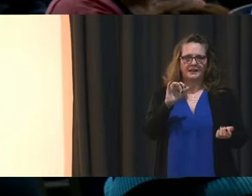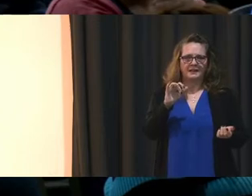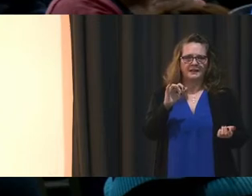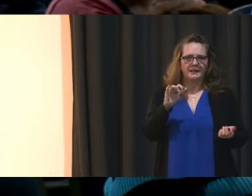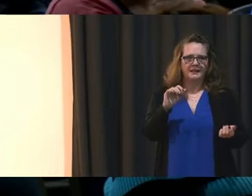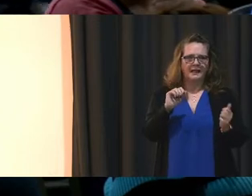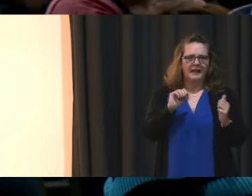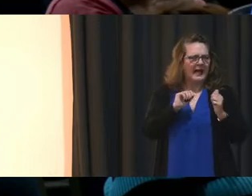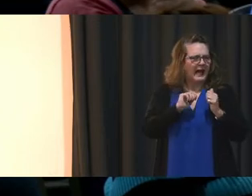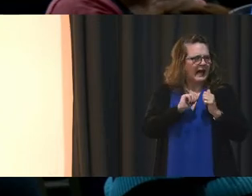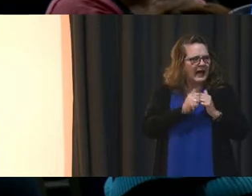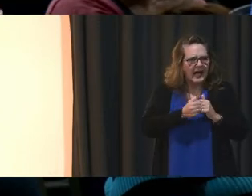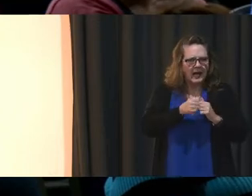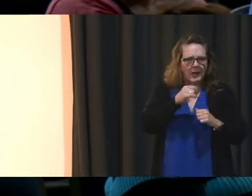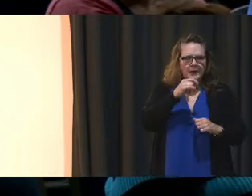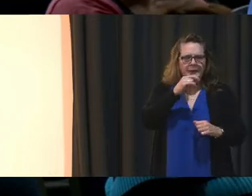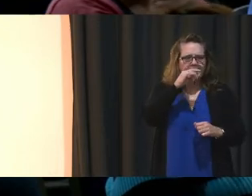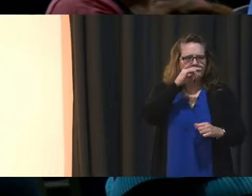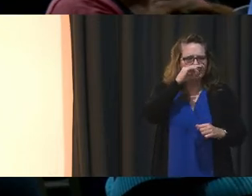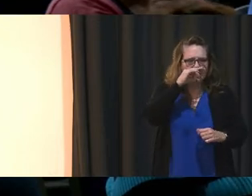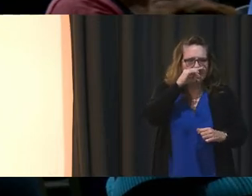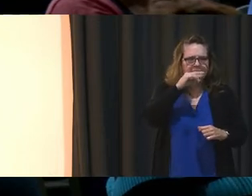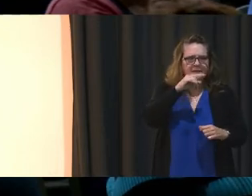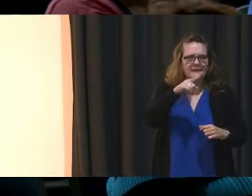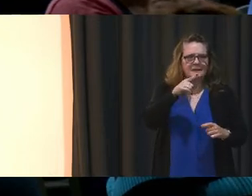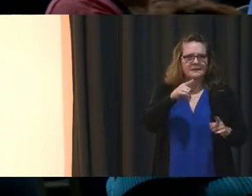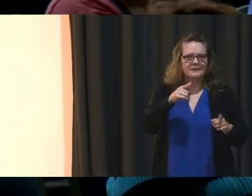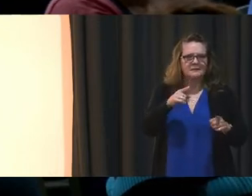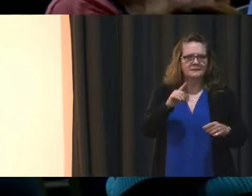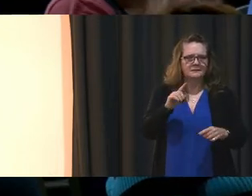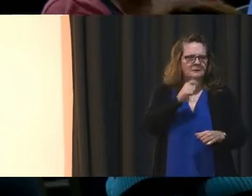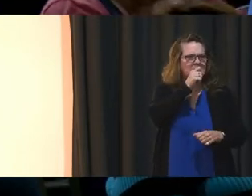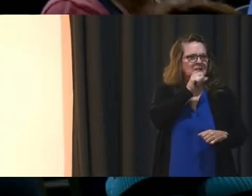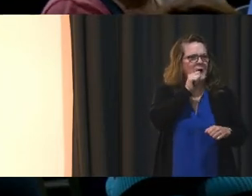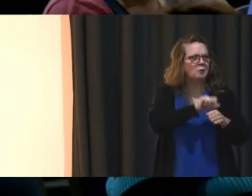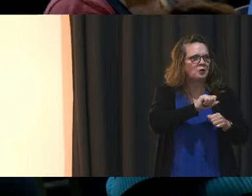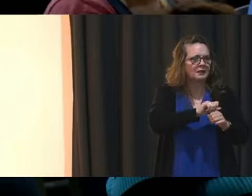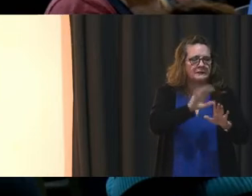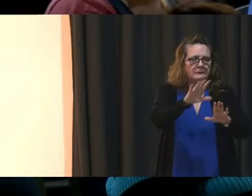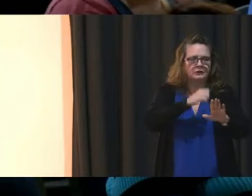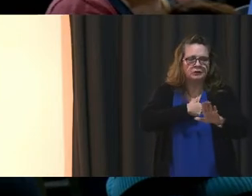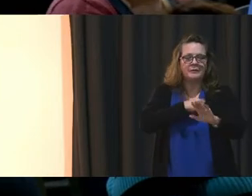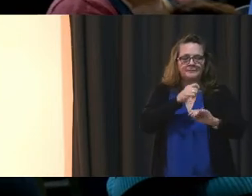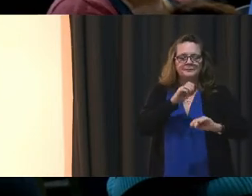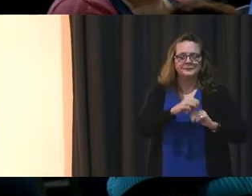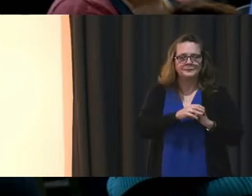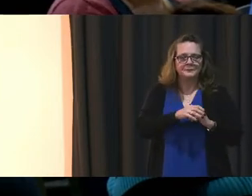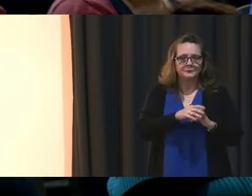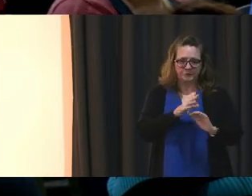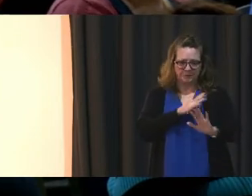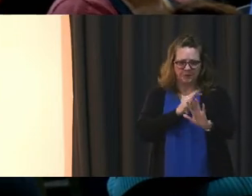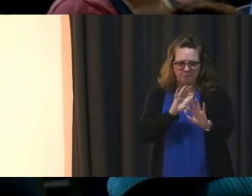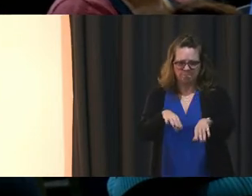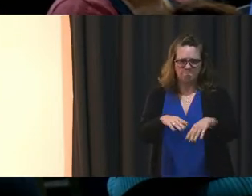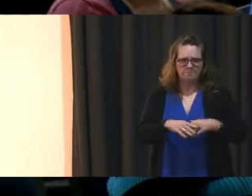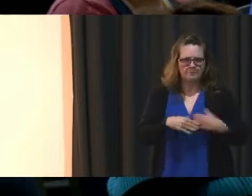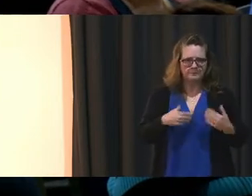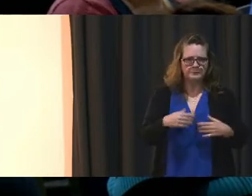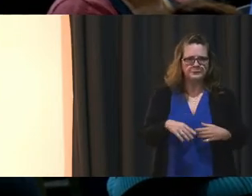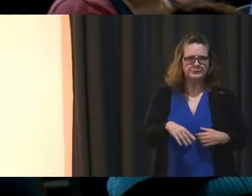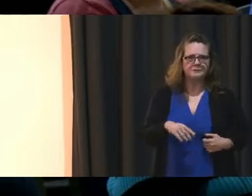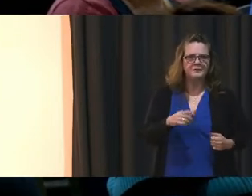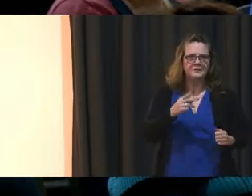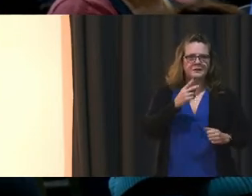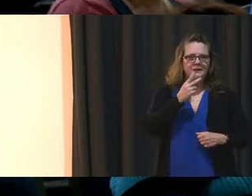I don't know how these kids, the staff, where did it go? It's there. Okay. You're there. It